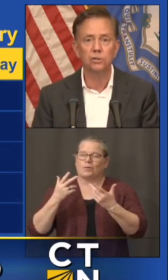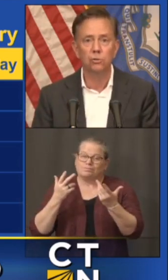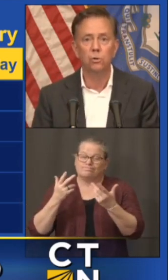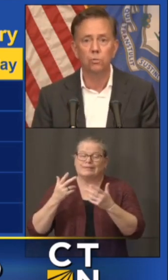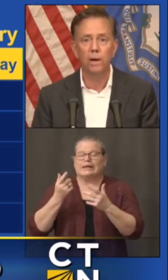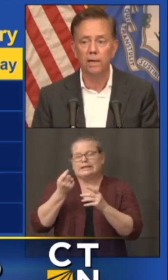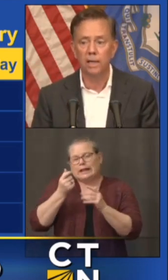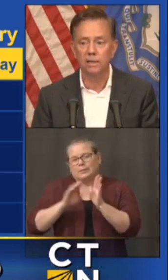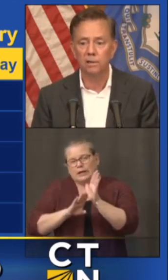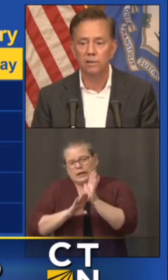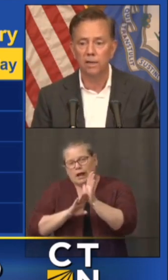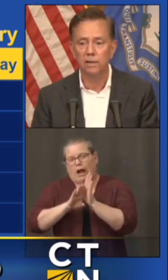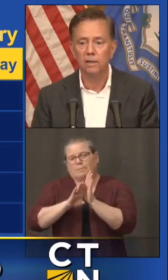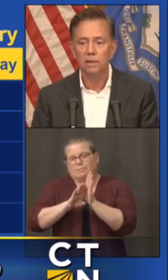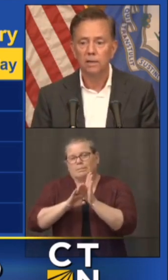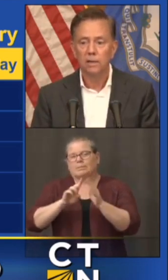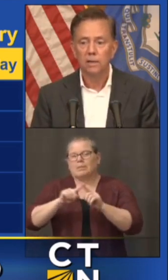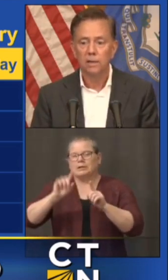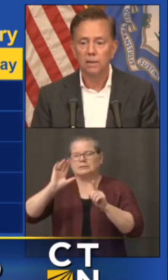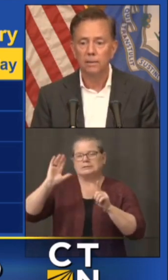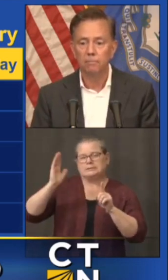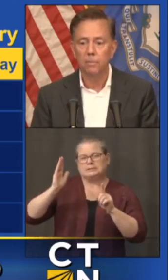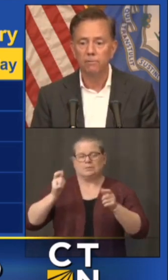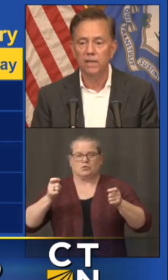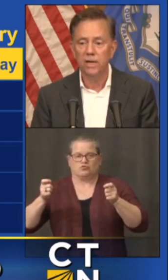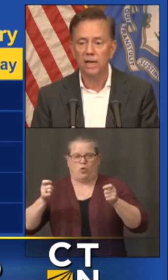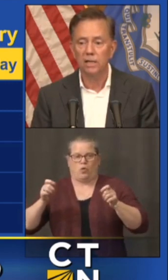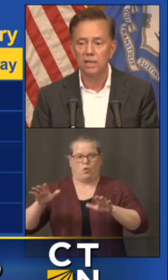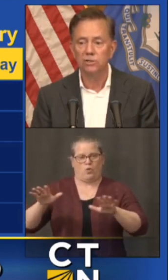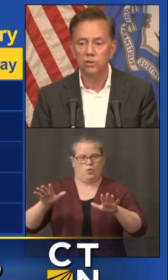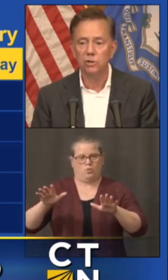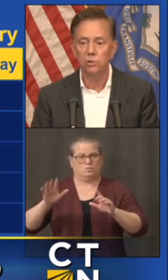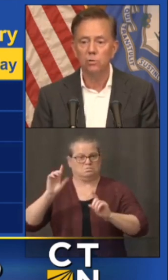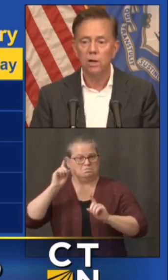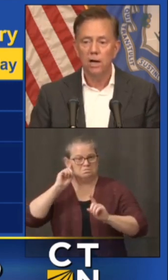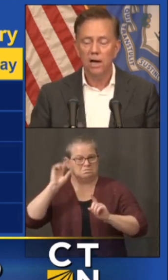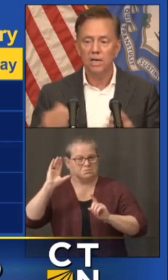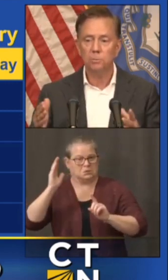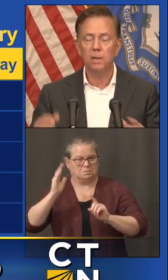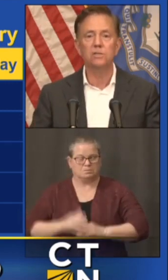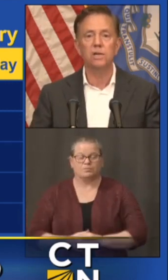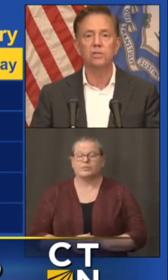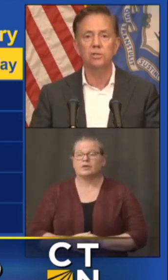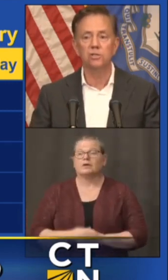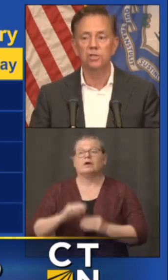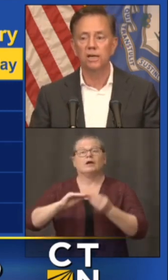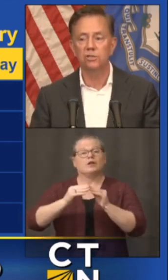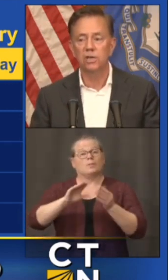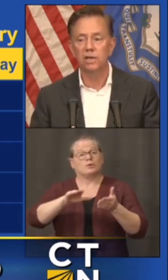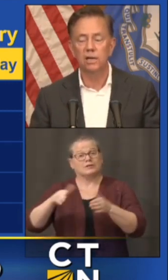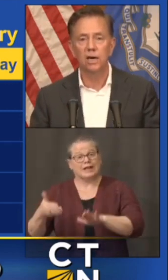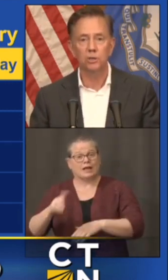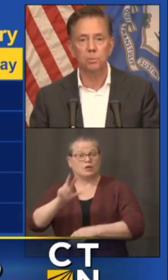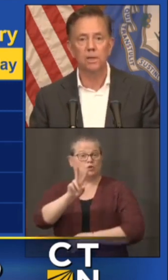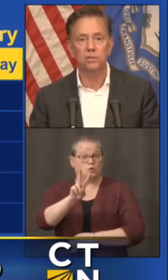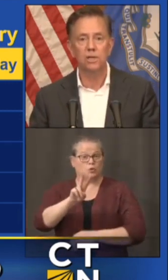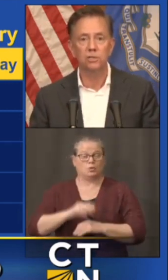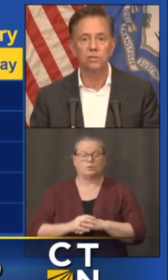slightly controlled way I'd like to think fatalities two hospitalizations 19